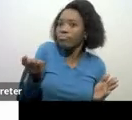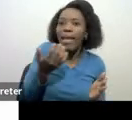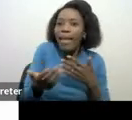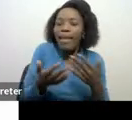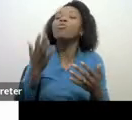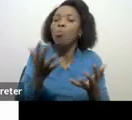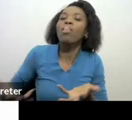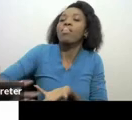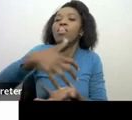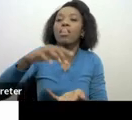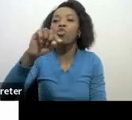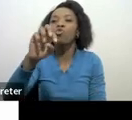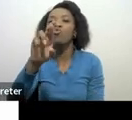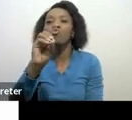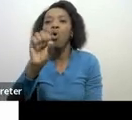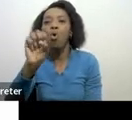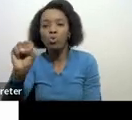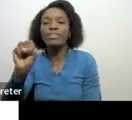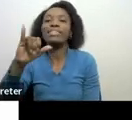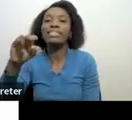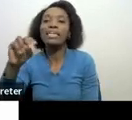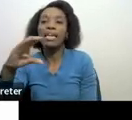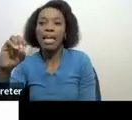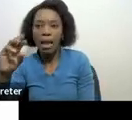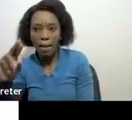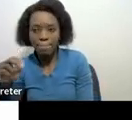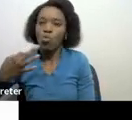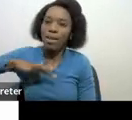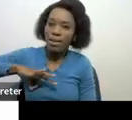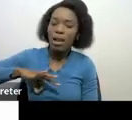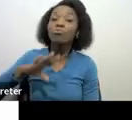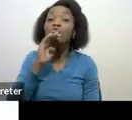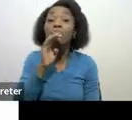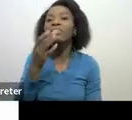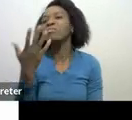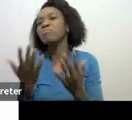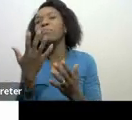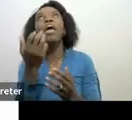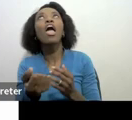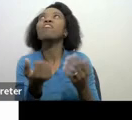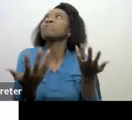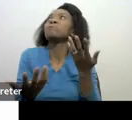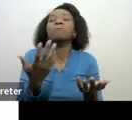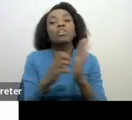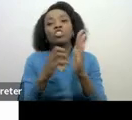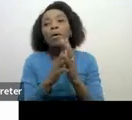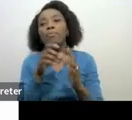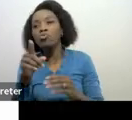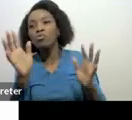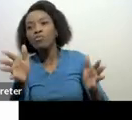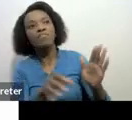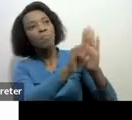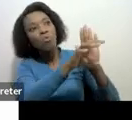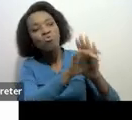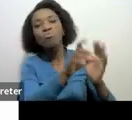as we spoke about the income from different sources you might have the one for promoting maybe make-ups